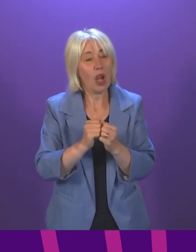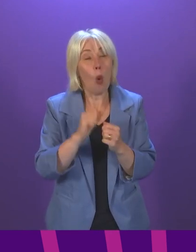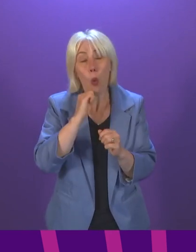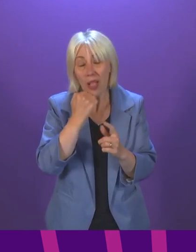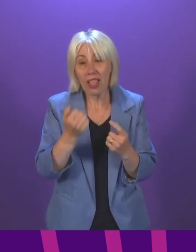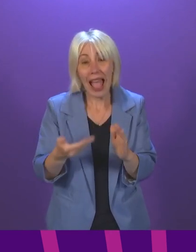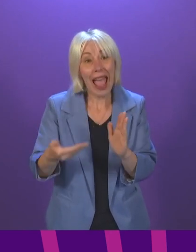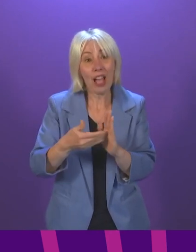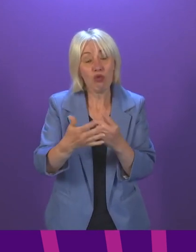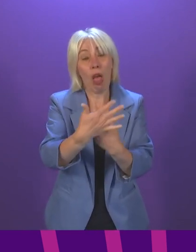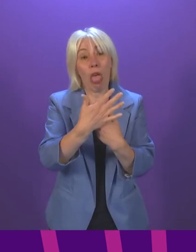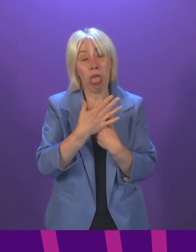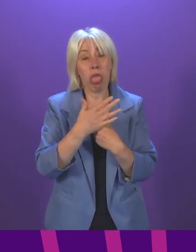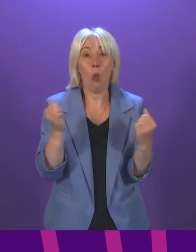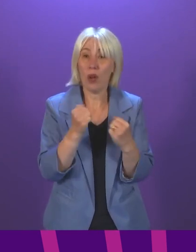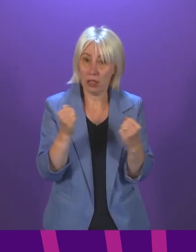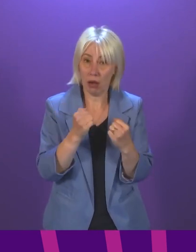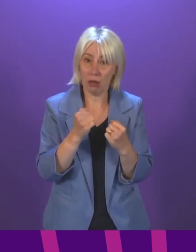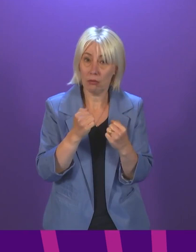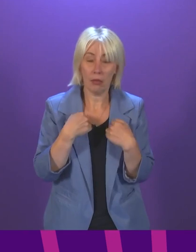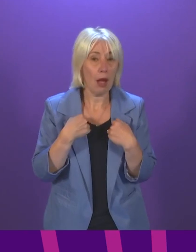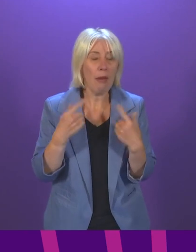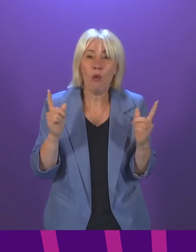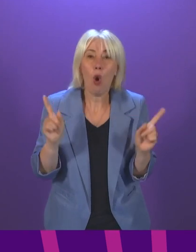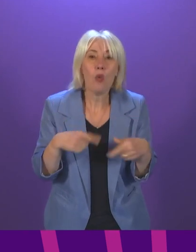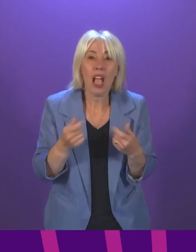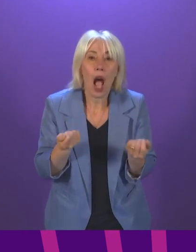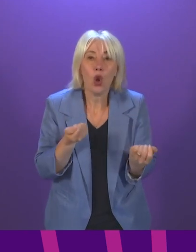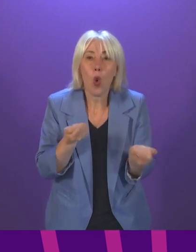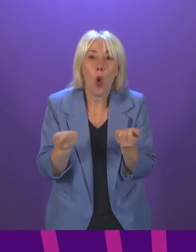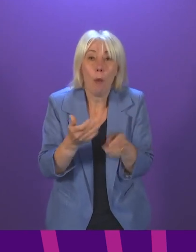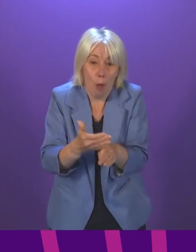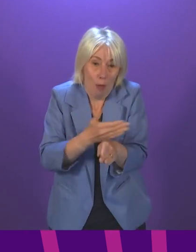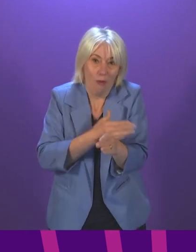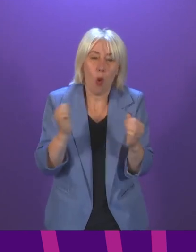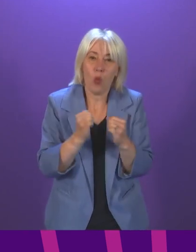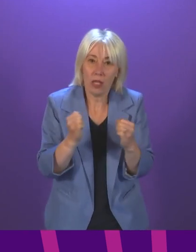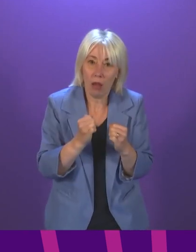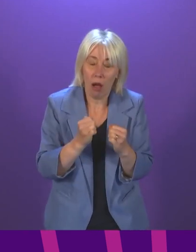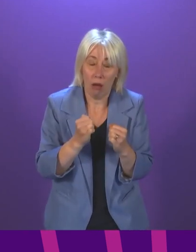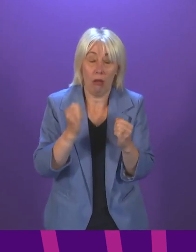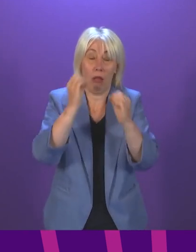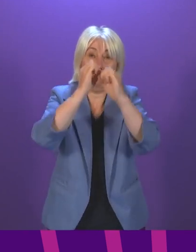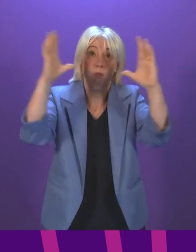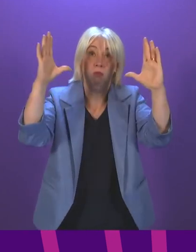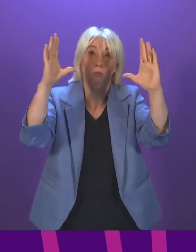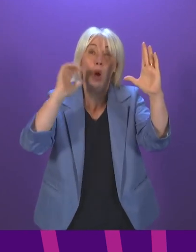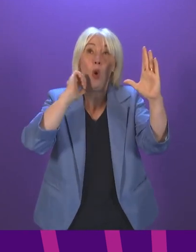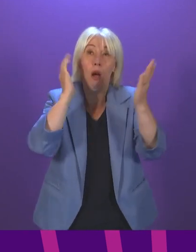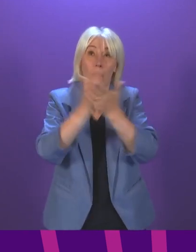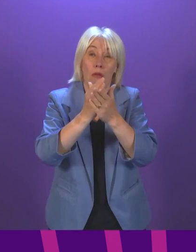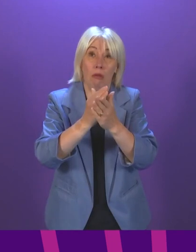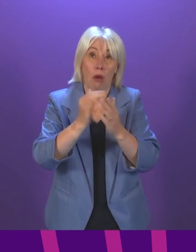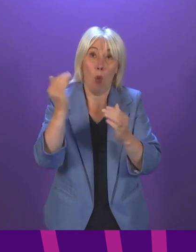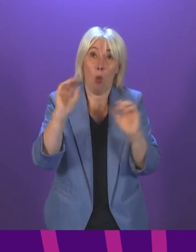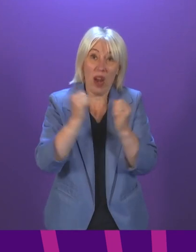added by winter. And if we cannot even handle the pressure pre-winter, imagine how hard it is going to be when winter arrives. That is